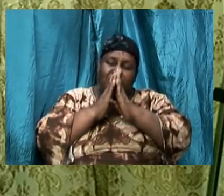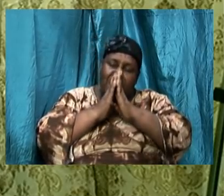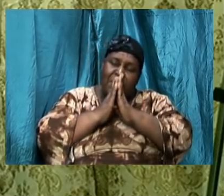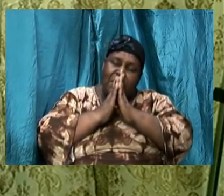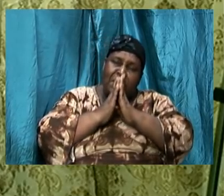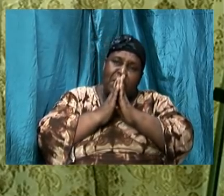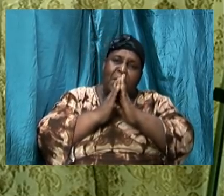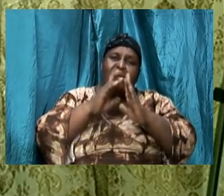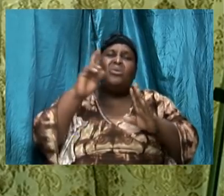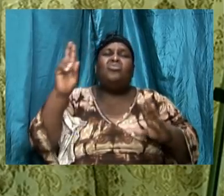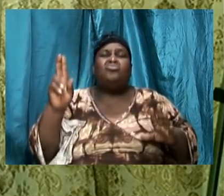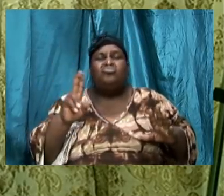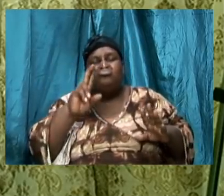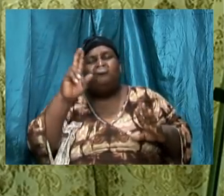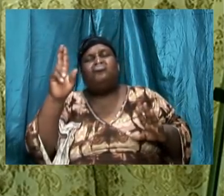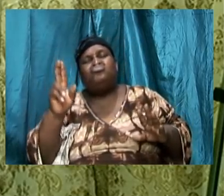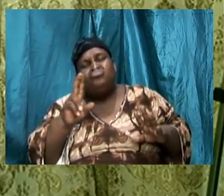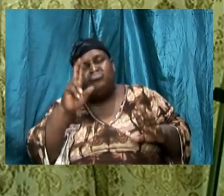used to run